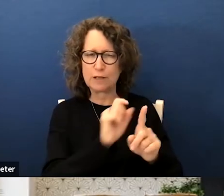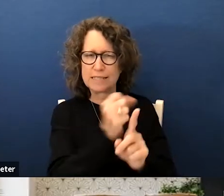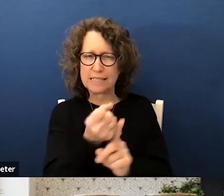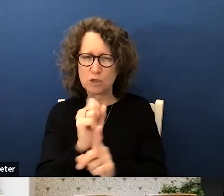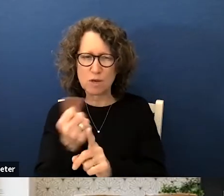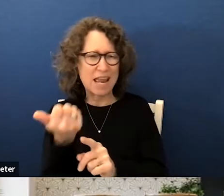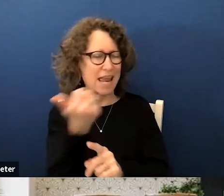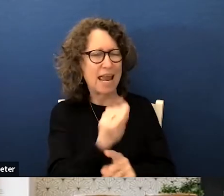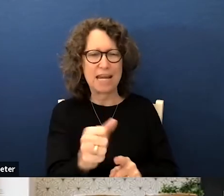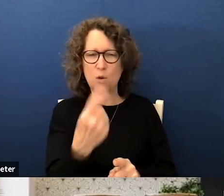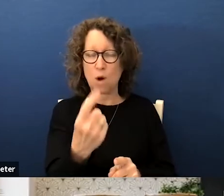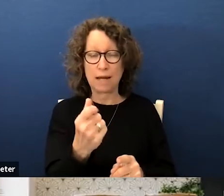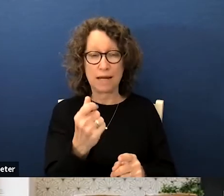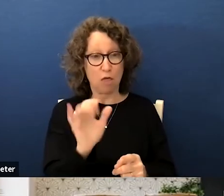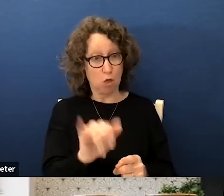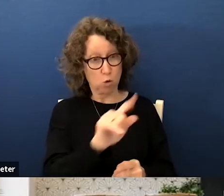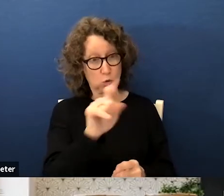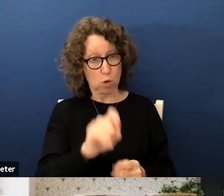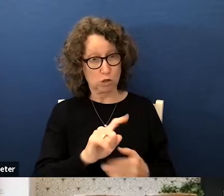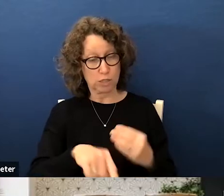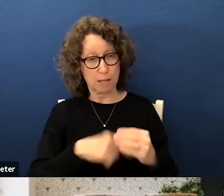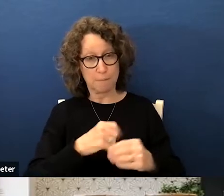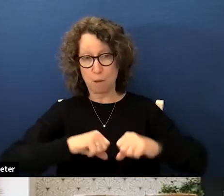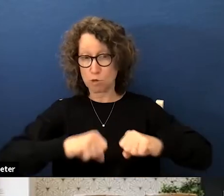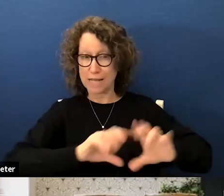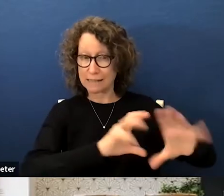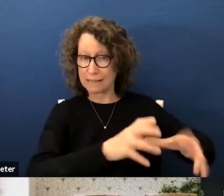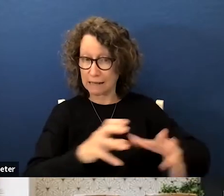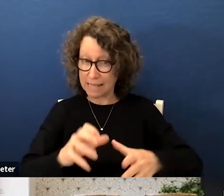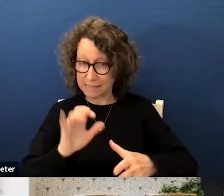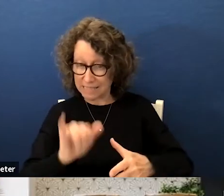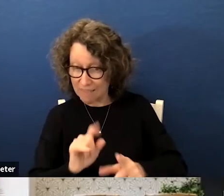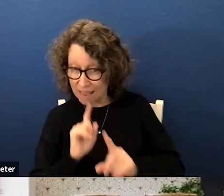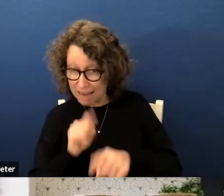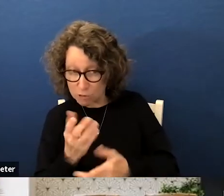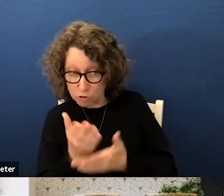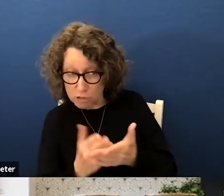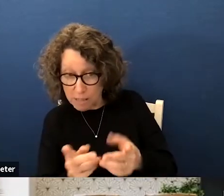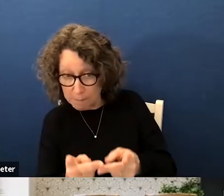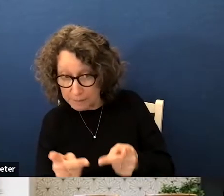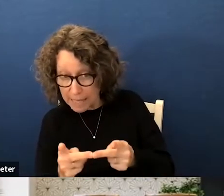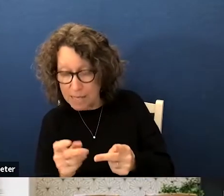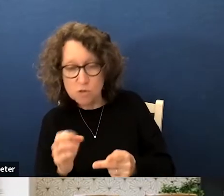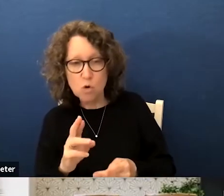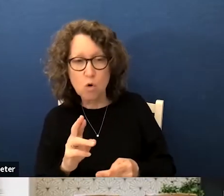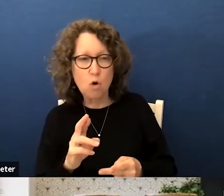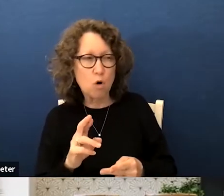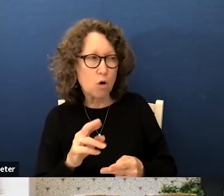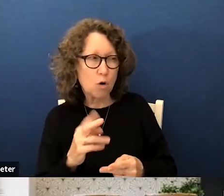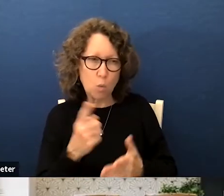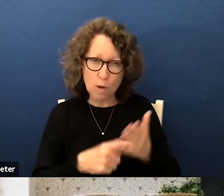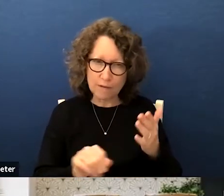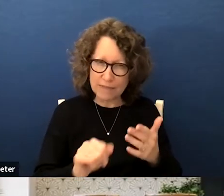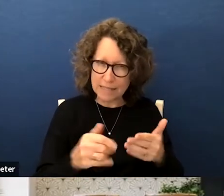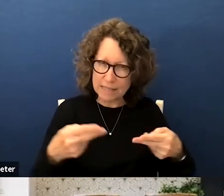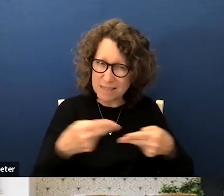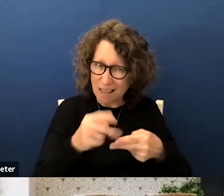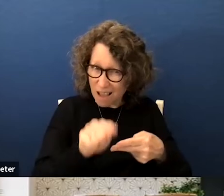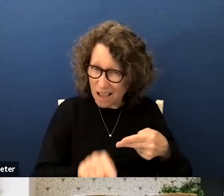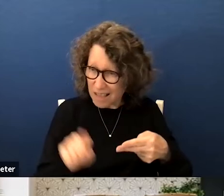be any one of them just wondering if those questions about protected classes is that answered somewhere or addressed somewhere in one of these slides